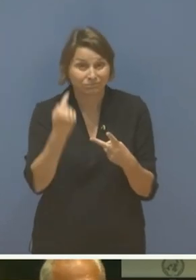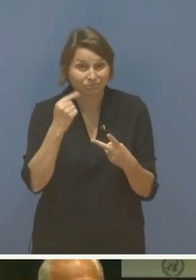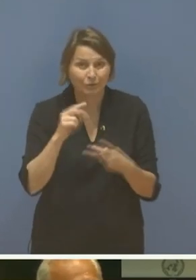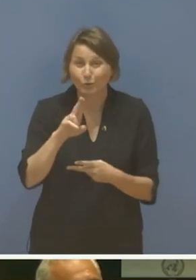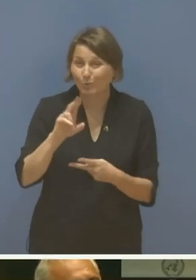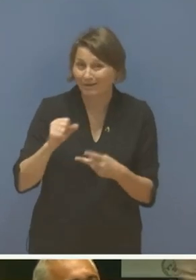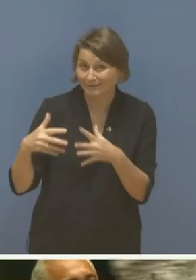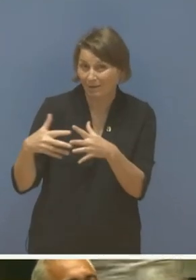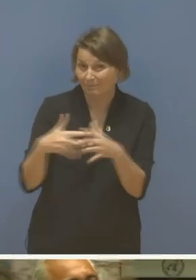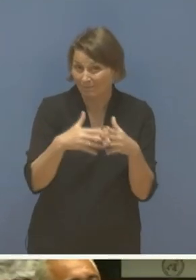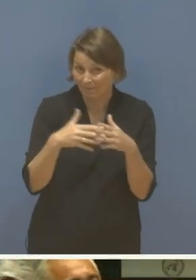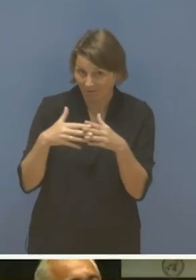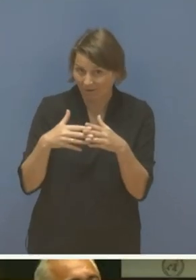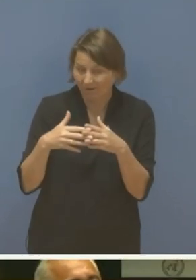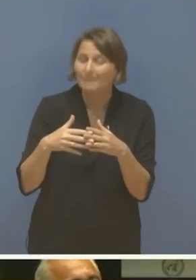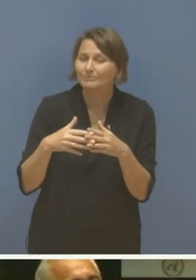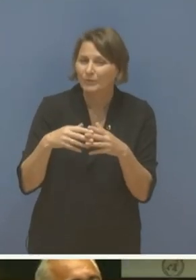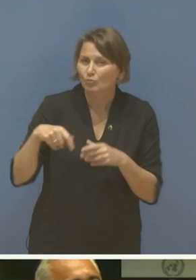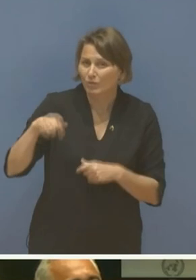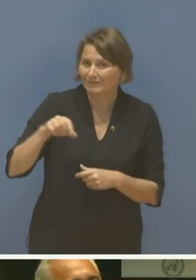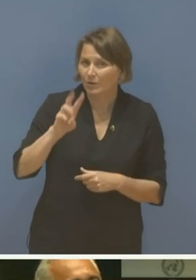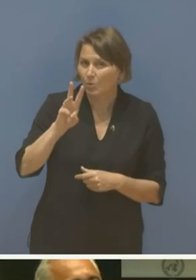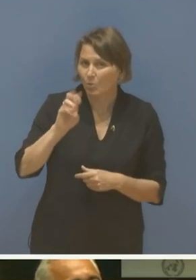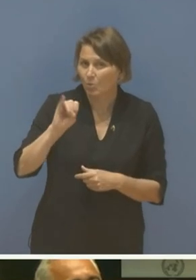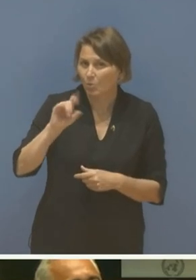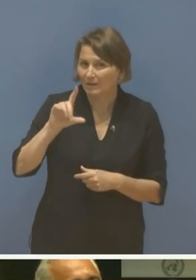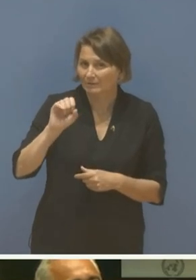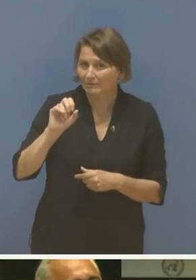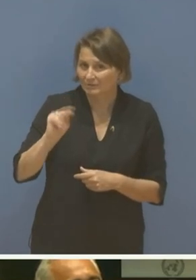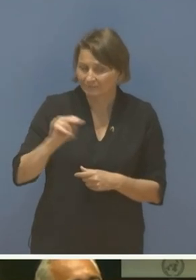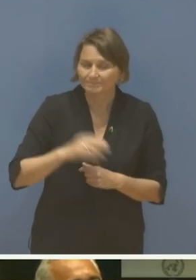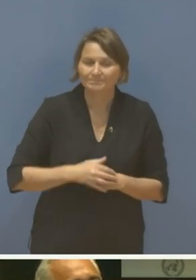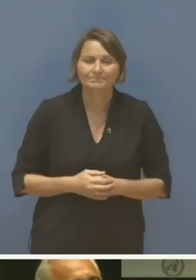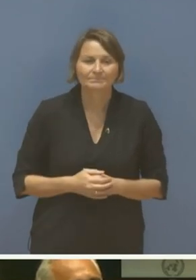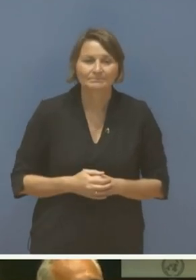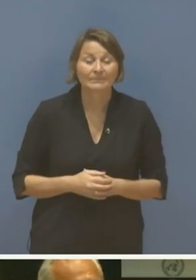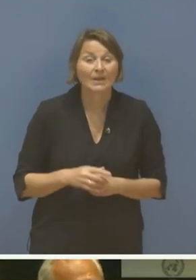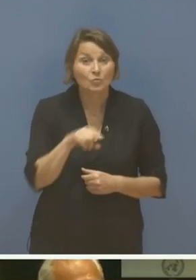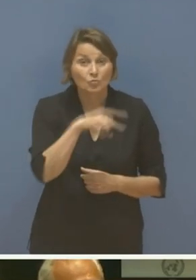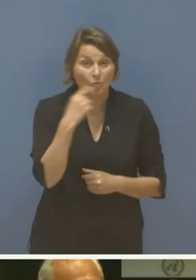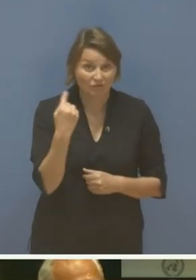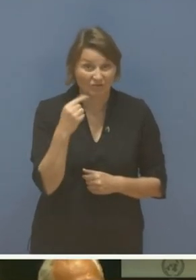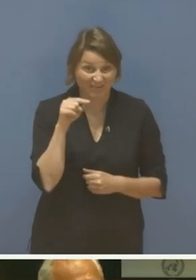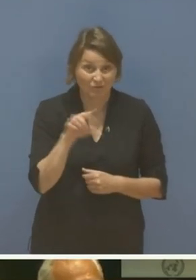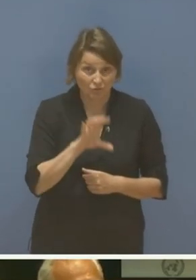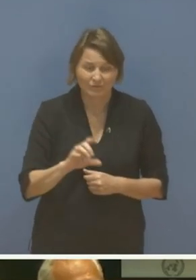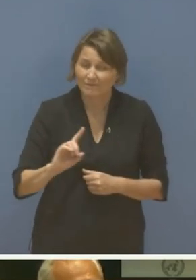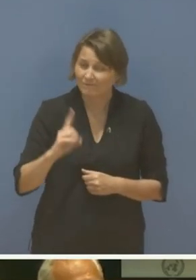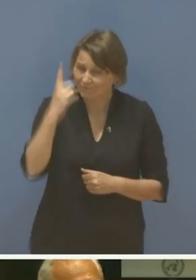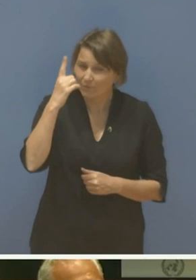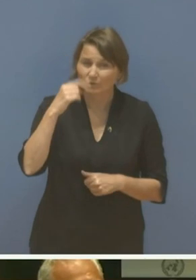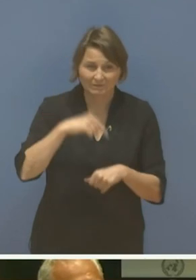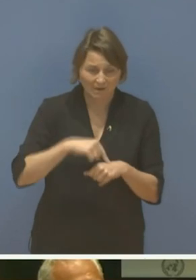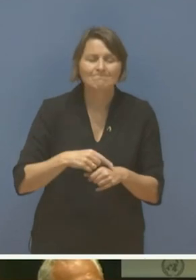I recall that in 1917, it was Russia that was the first to decree the right to self-determination for